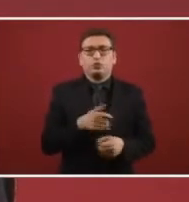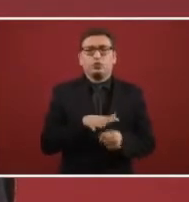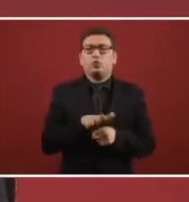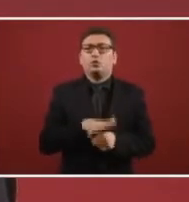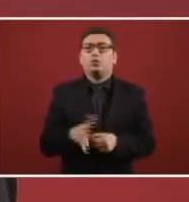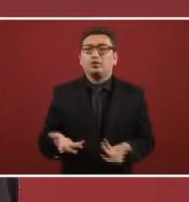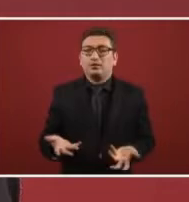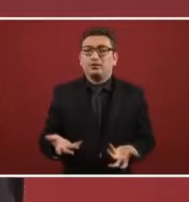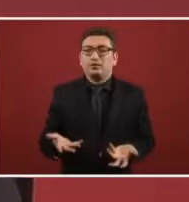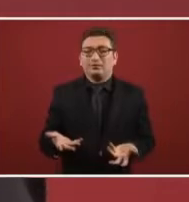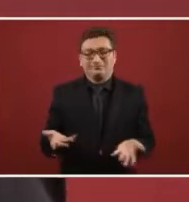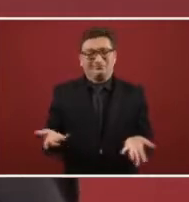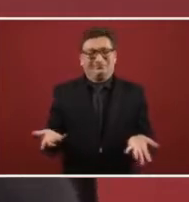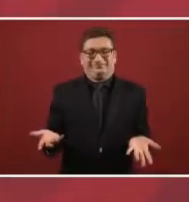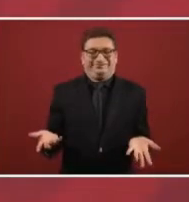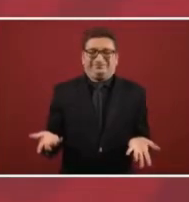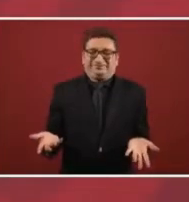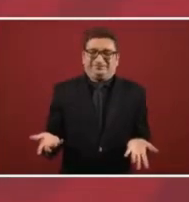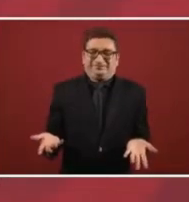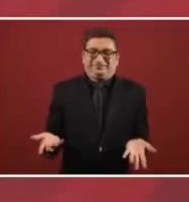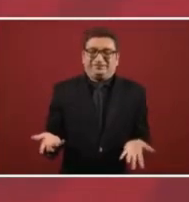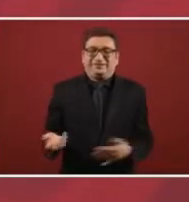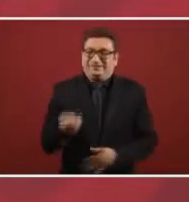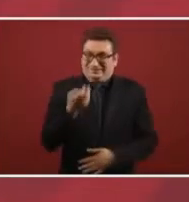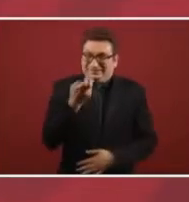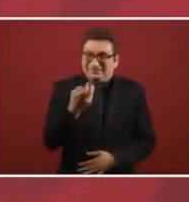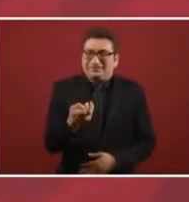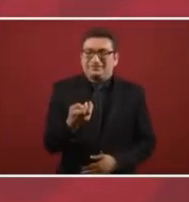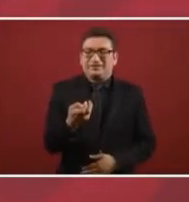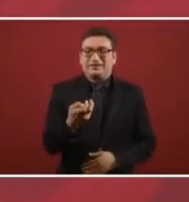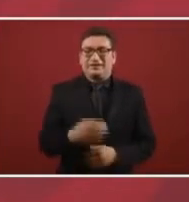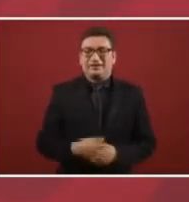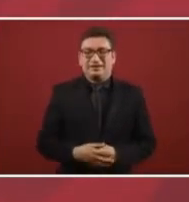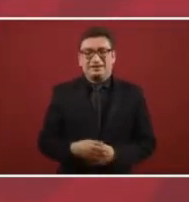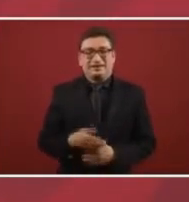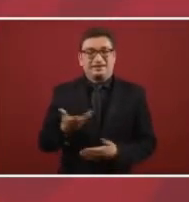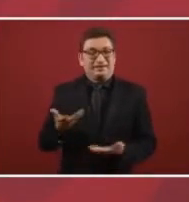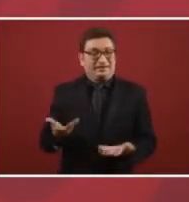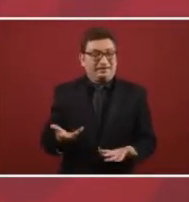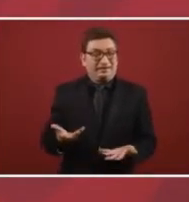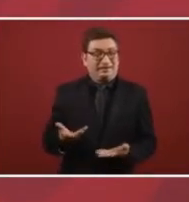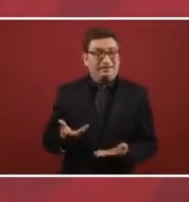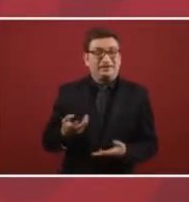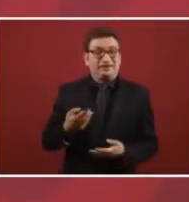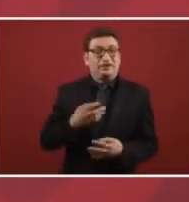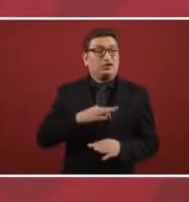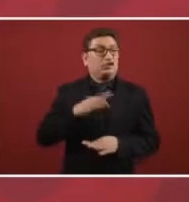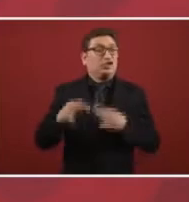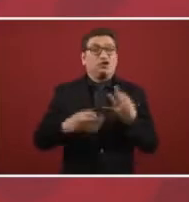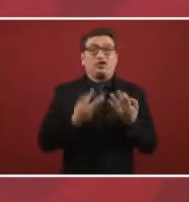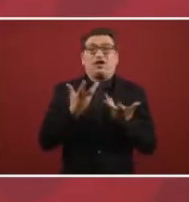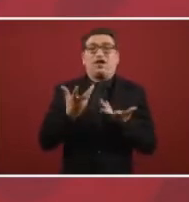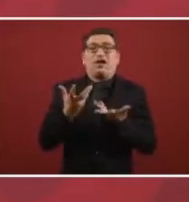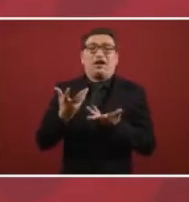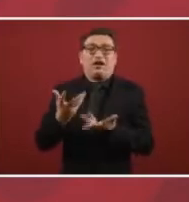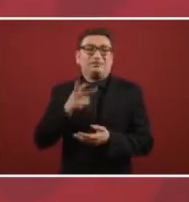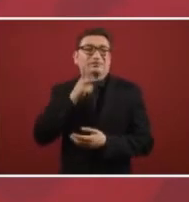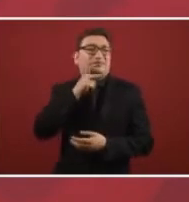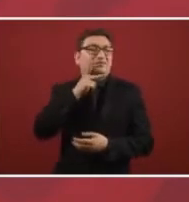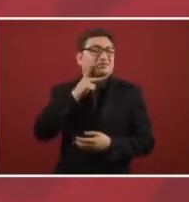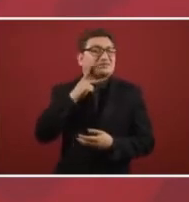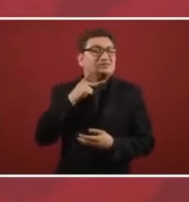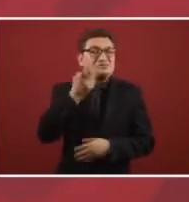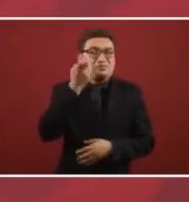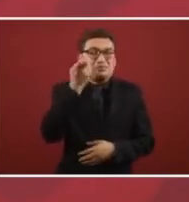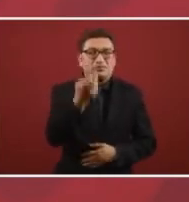gain and that is why at the same time it is a great temptation